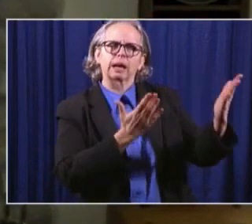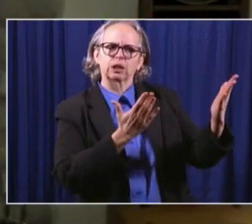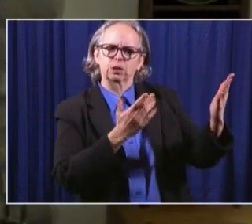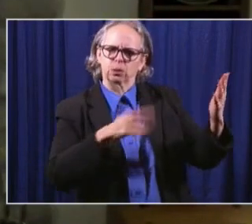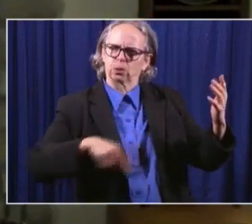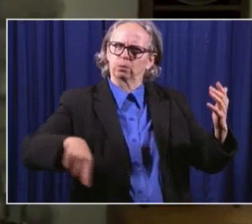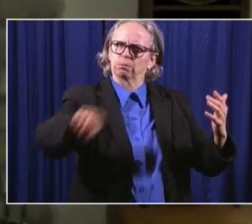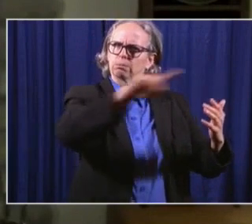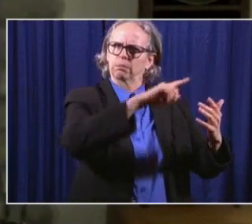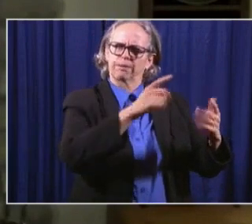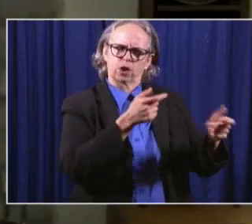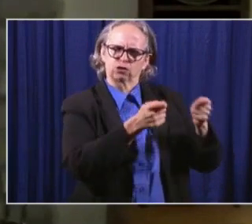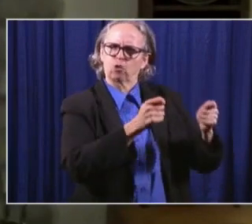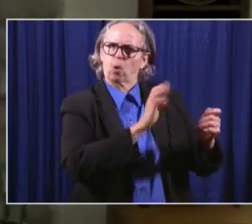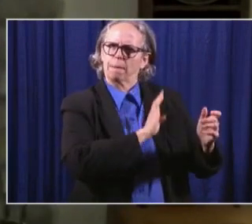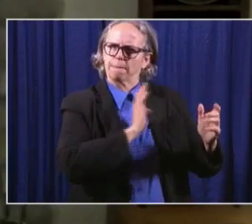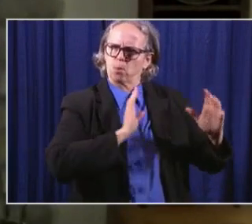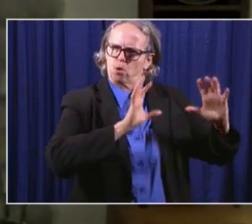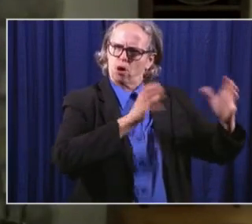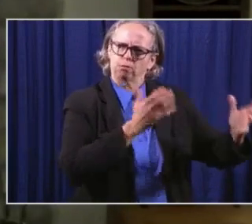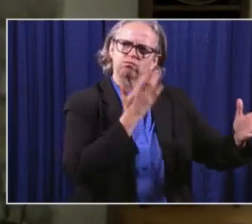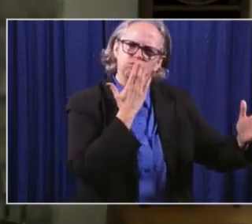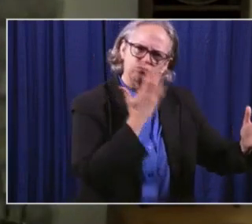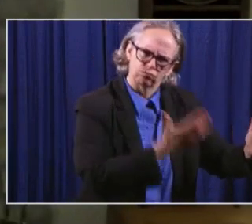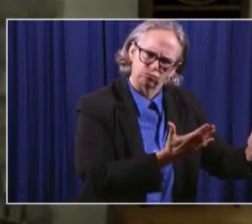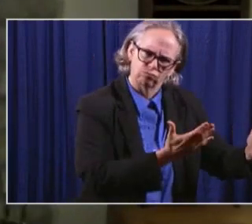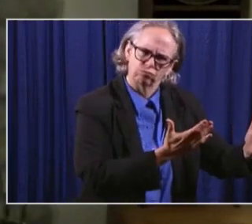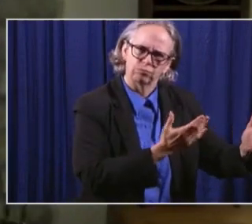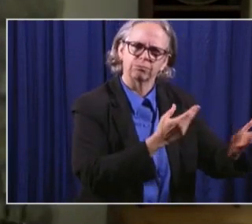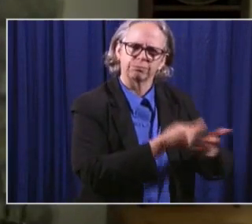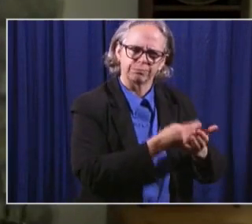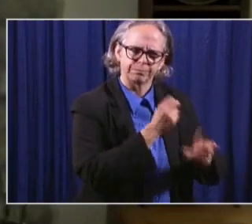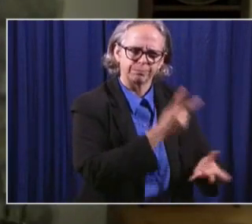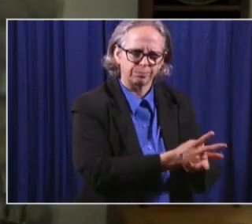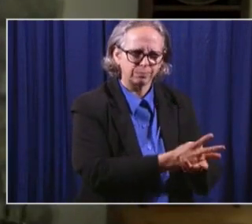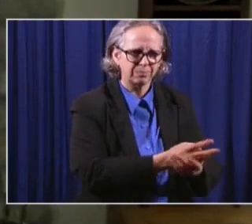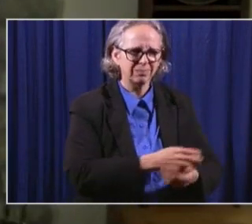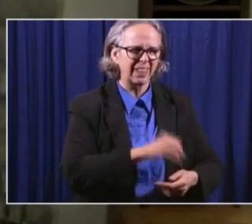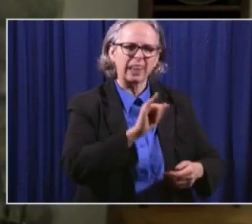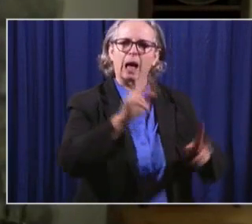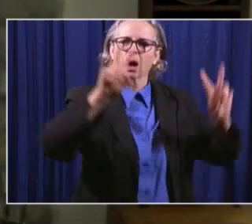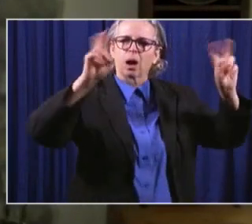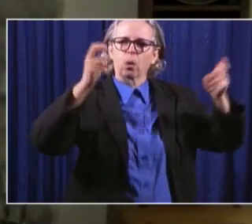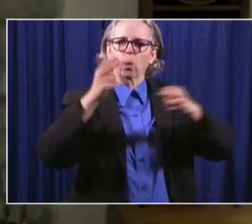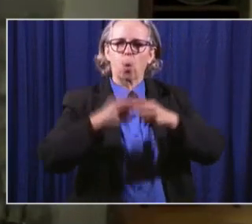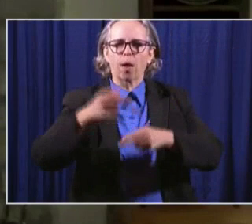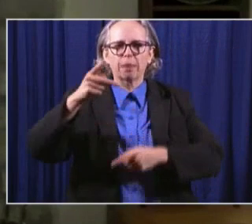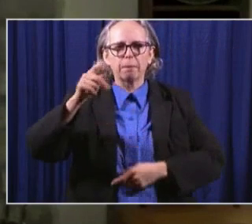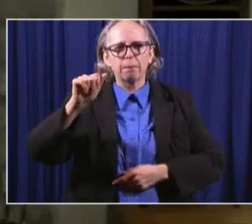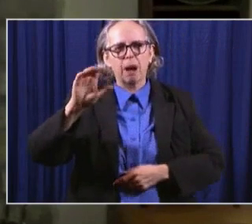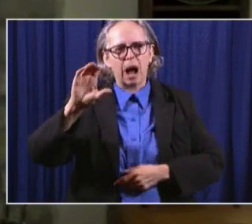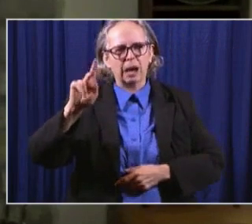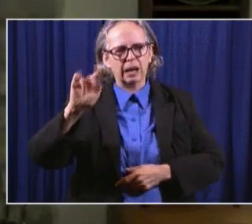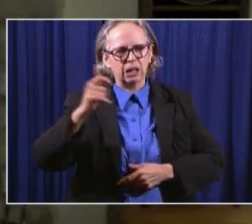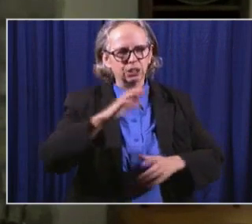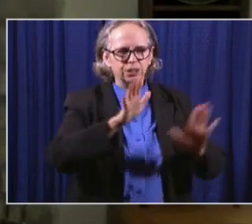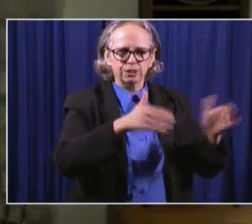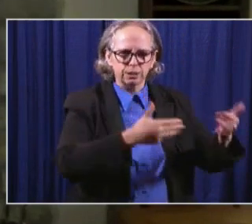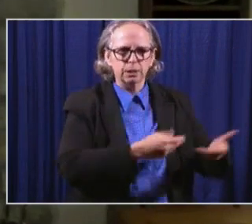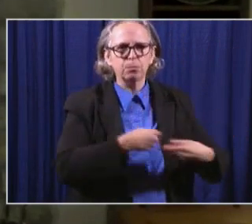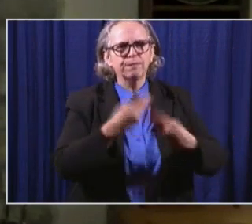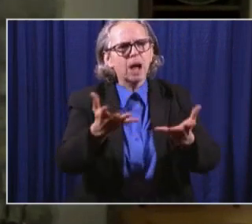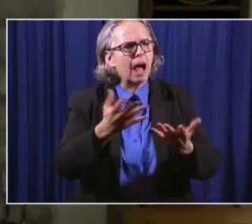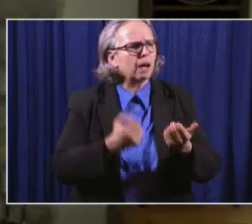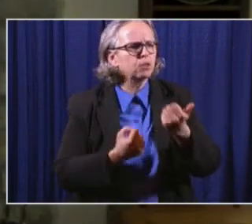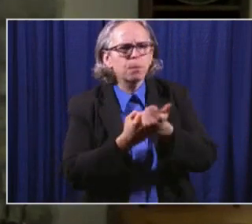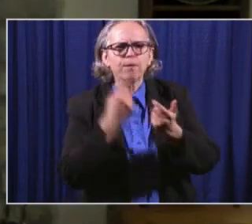the package that they approved will provide critical rent, mortgage, water